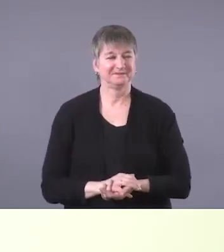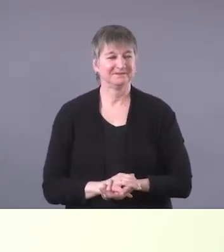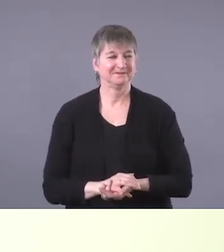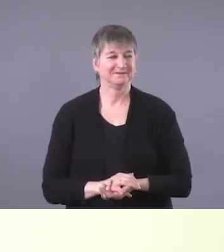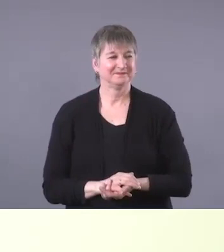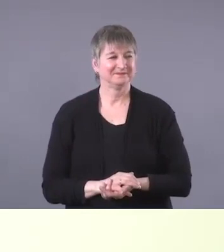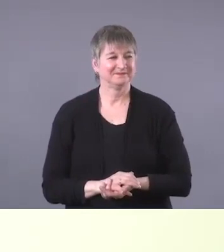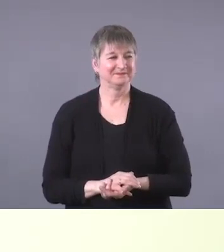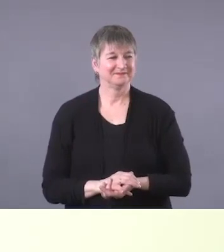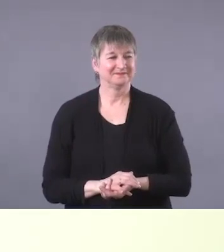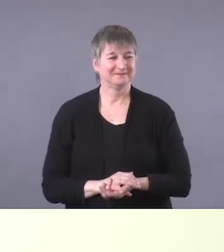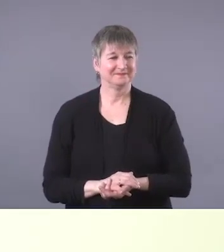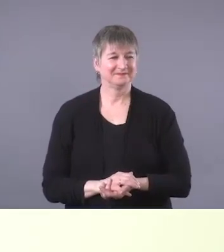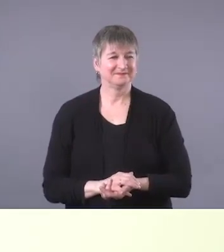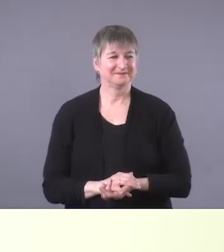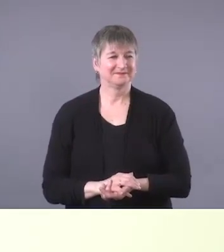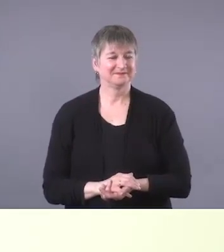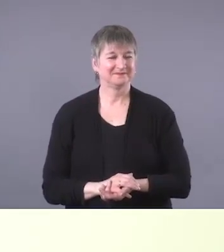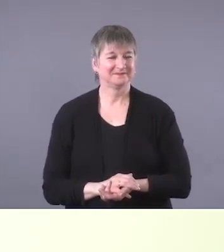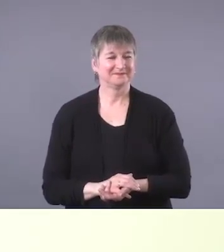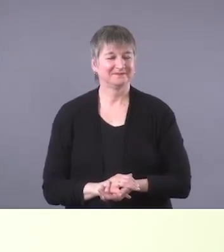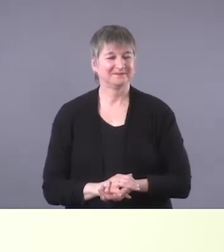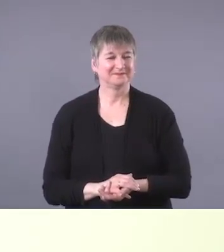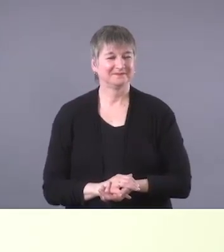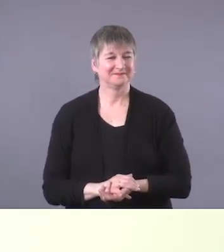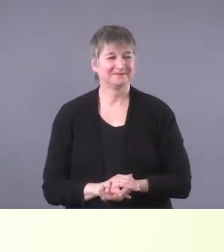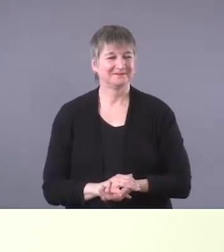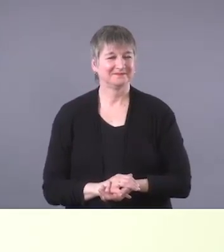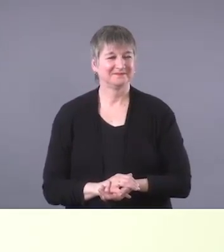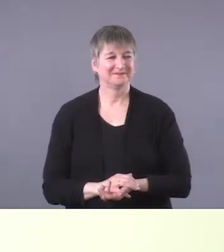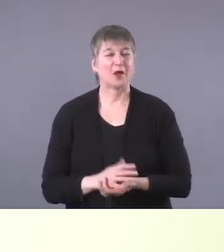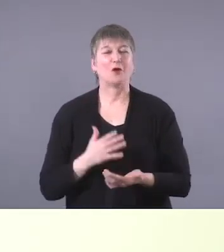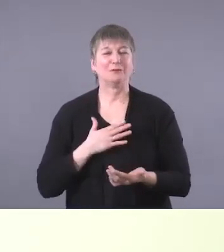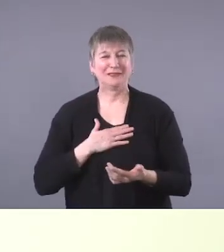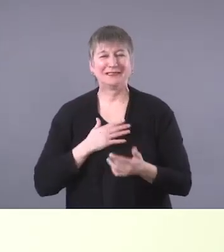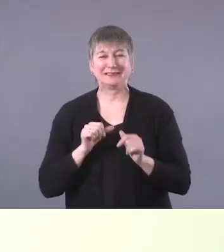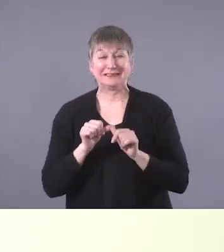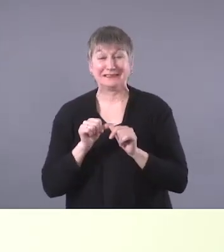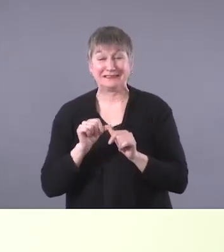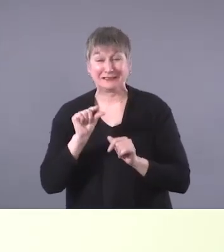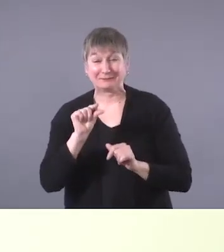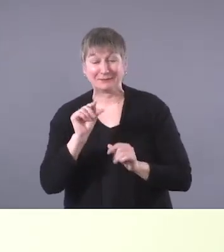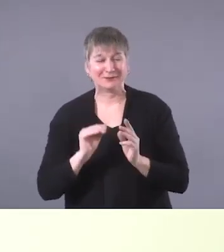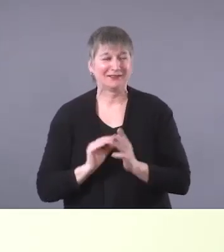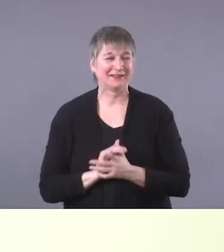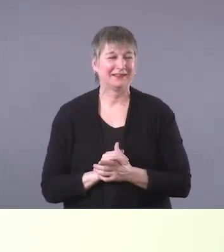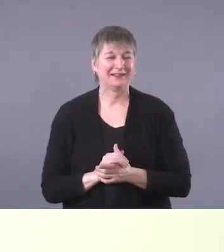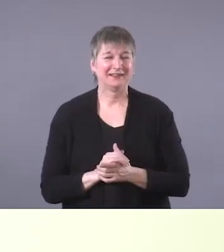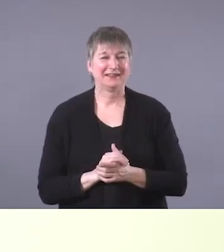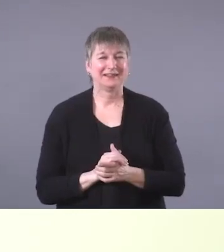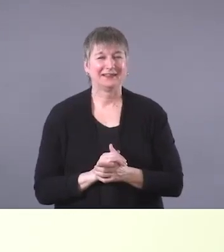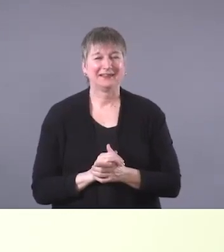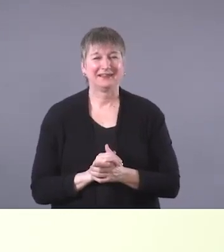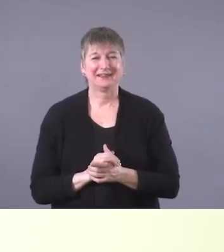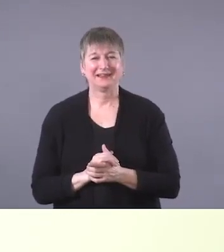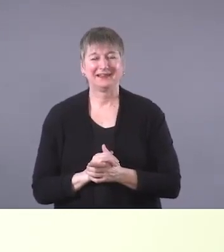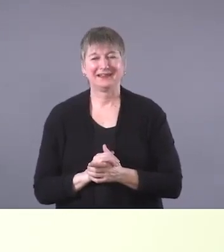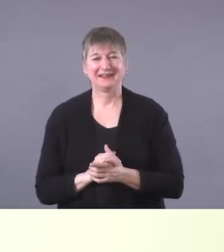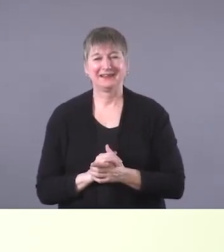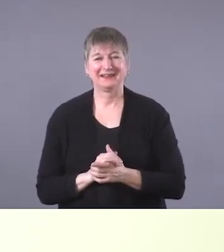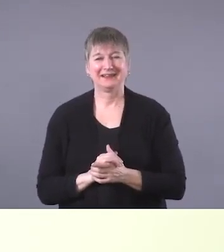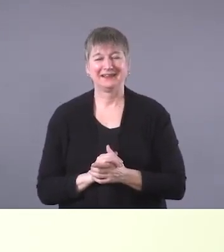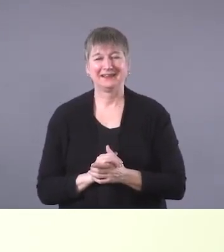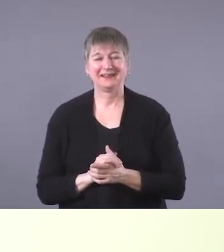next slide. Oh, so this is me continuing a little bit. Uh, I, I, know this is really largely comes